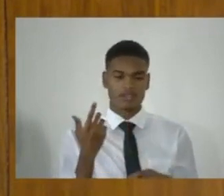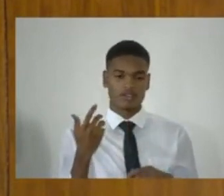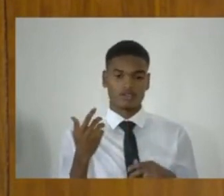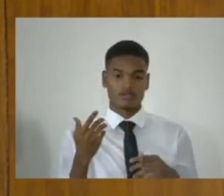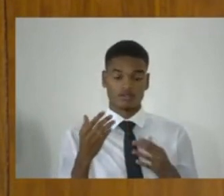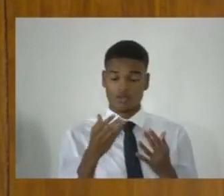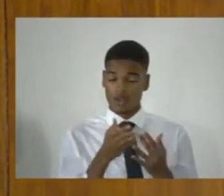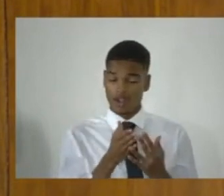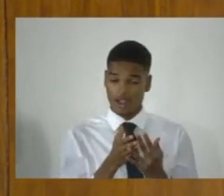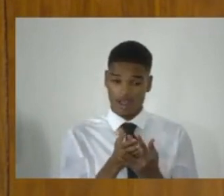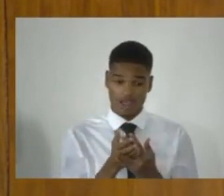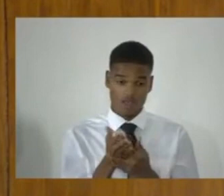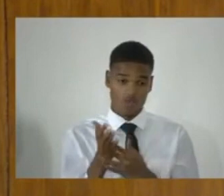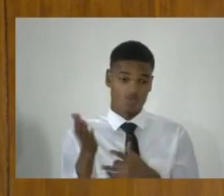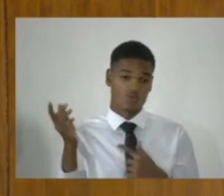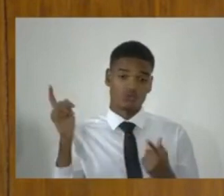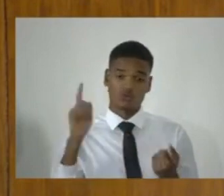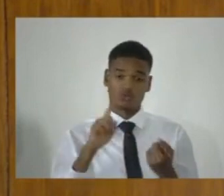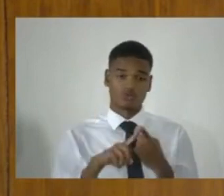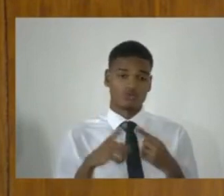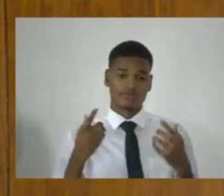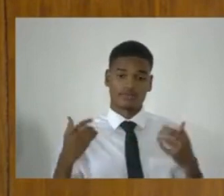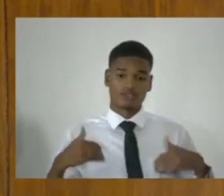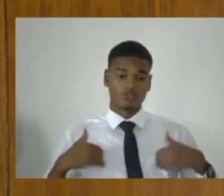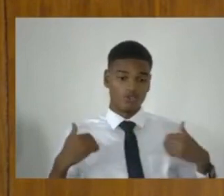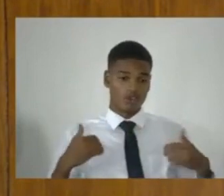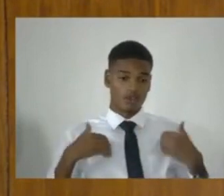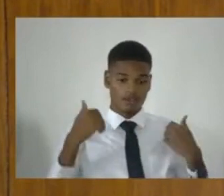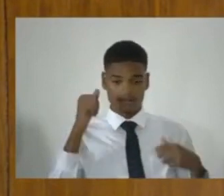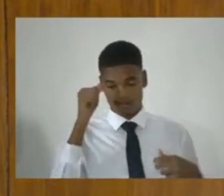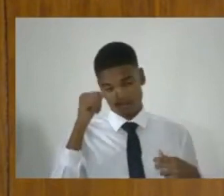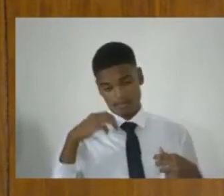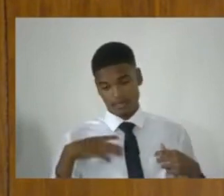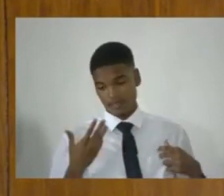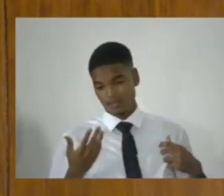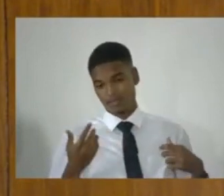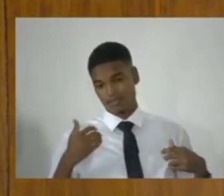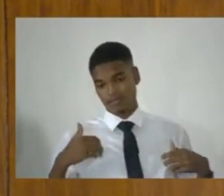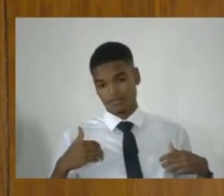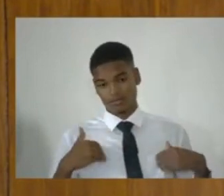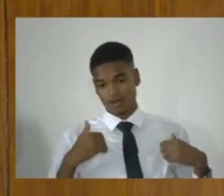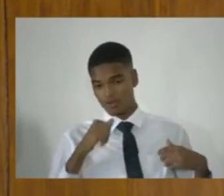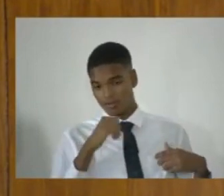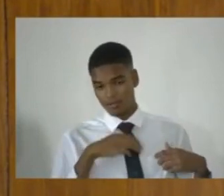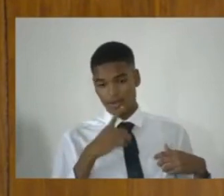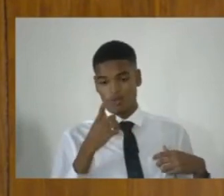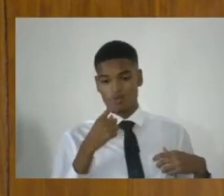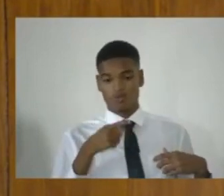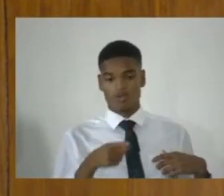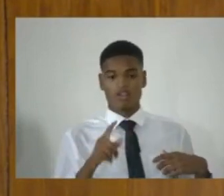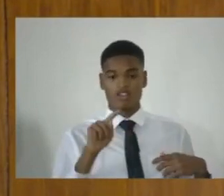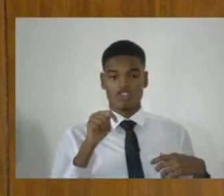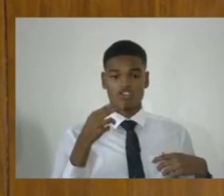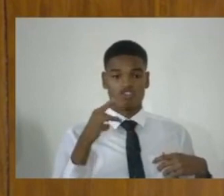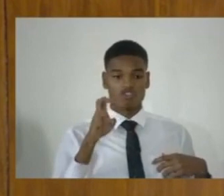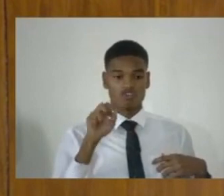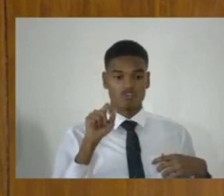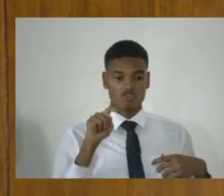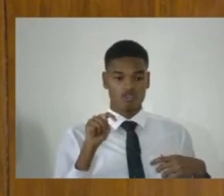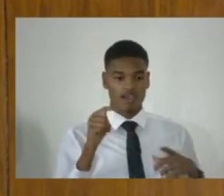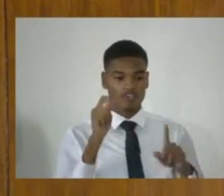to a youngster who has been threatened and